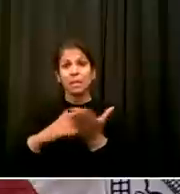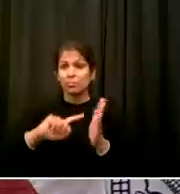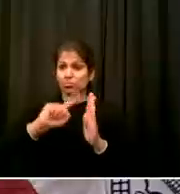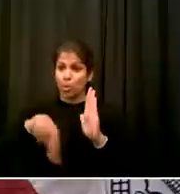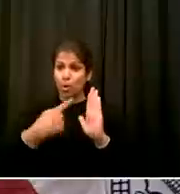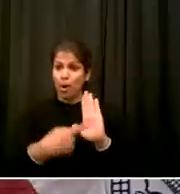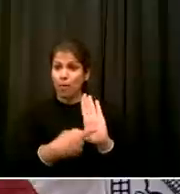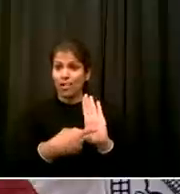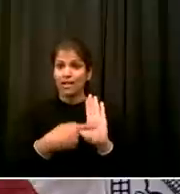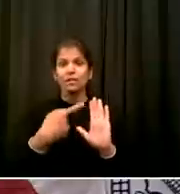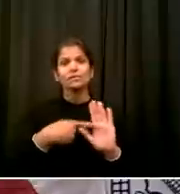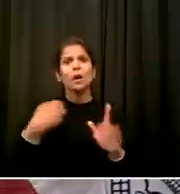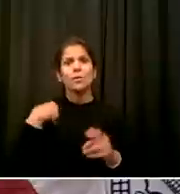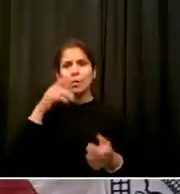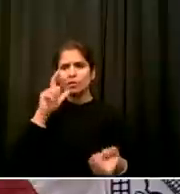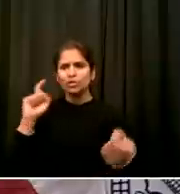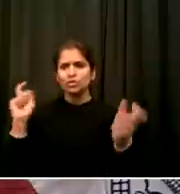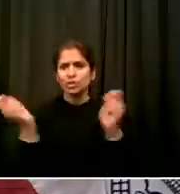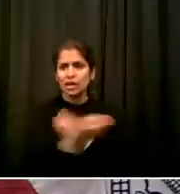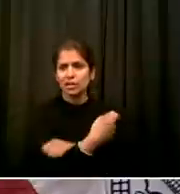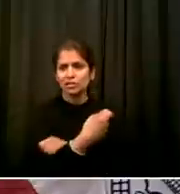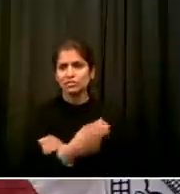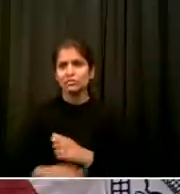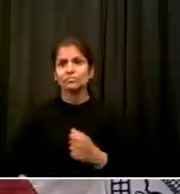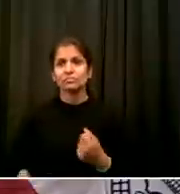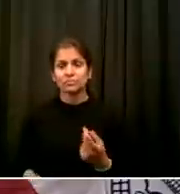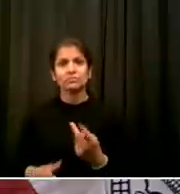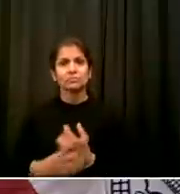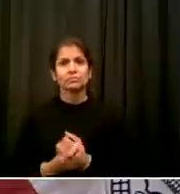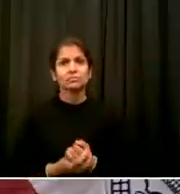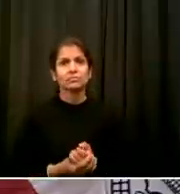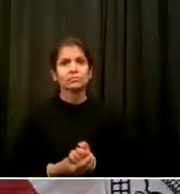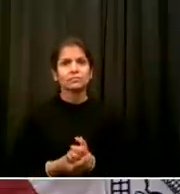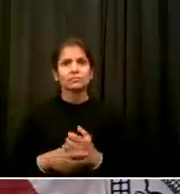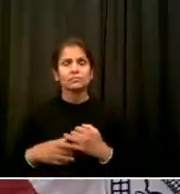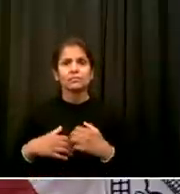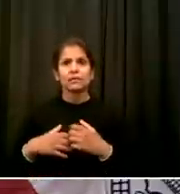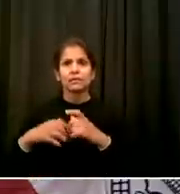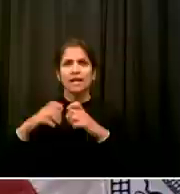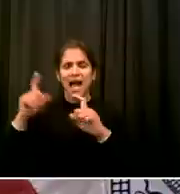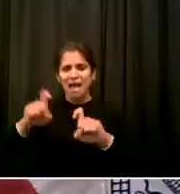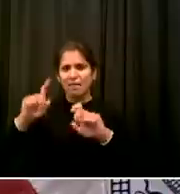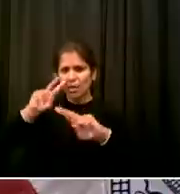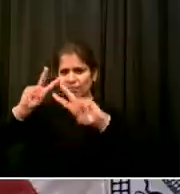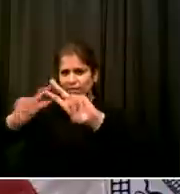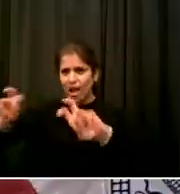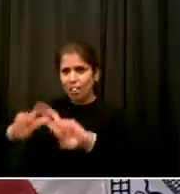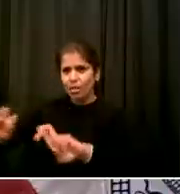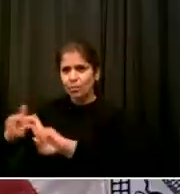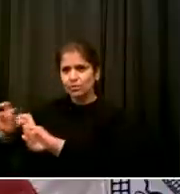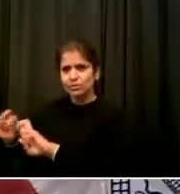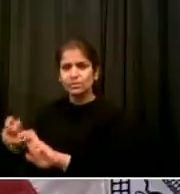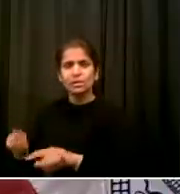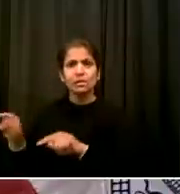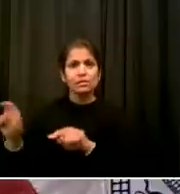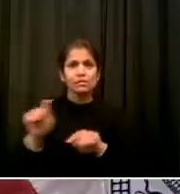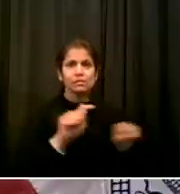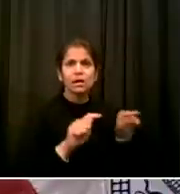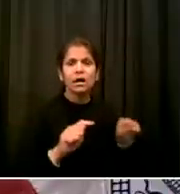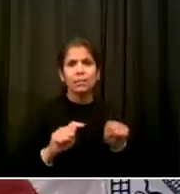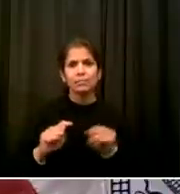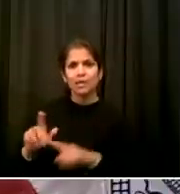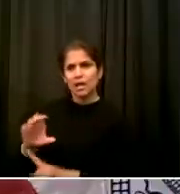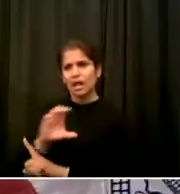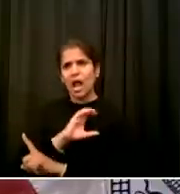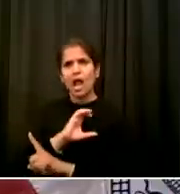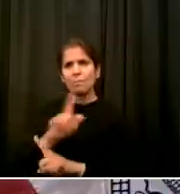than by NYPD And some things done better by NYPD than civilians We've got to work out which is which But that doesn't implicitly mean a